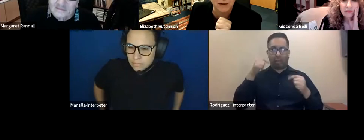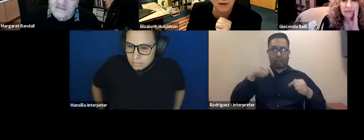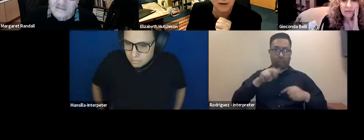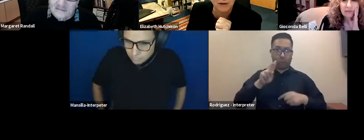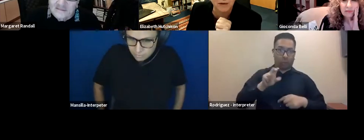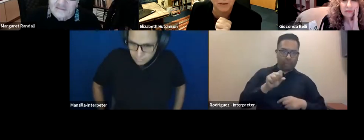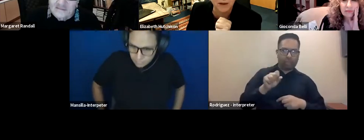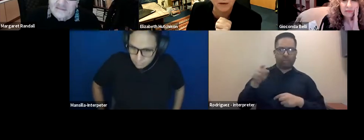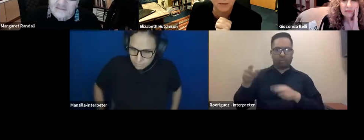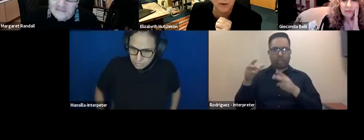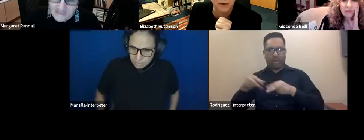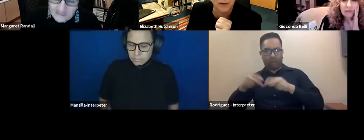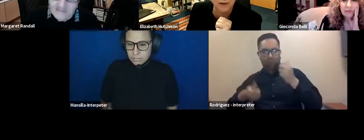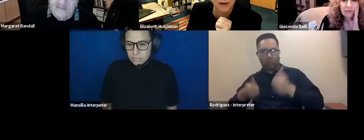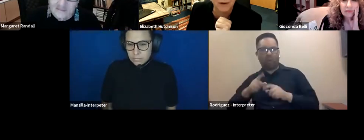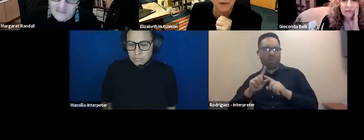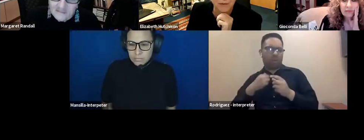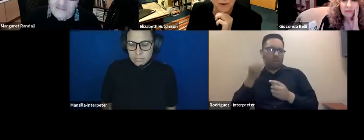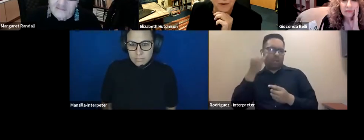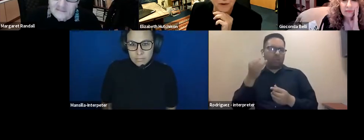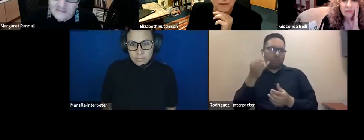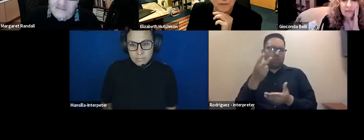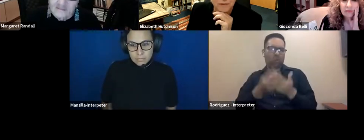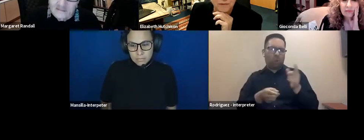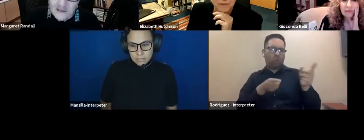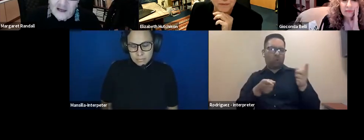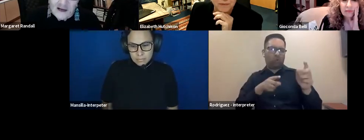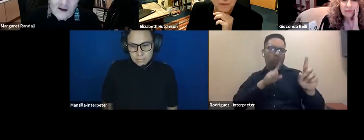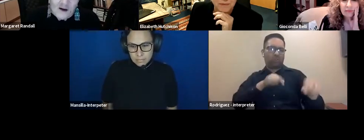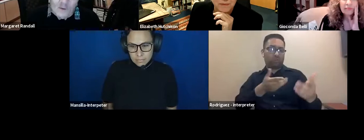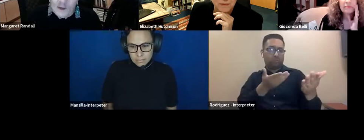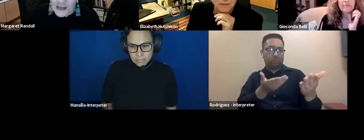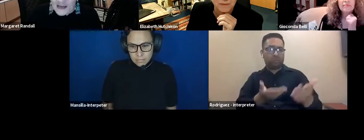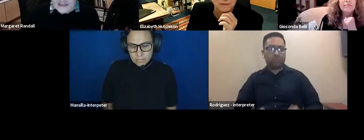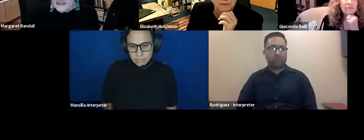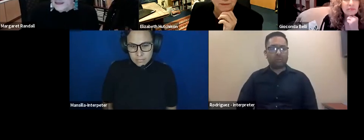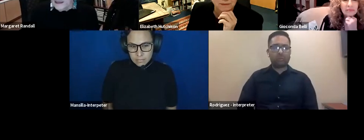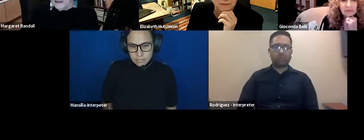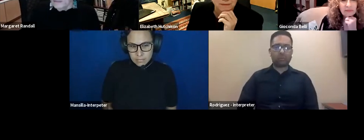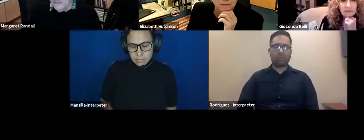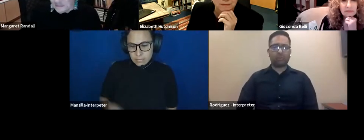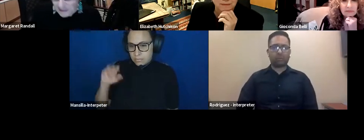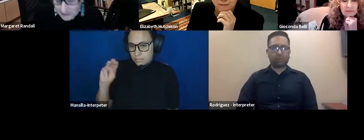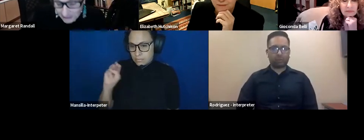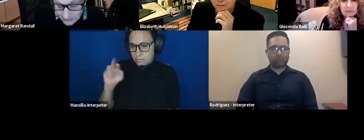imagine there, there's a space for both answers to both. Well, I see